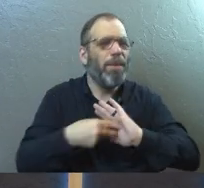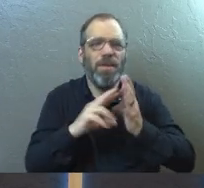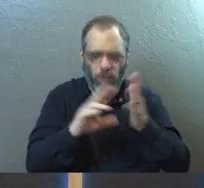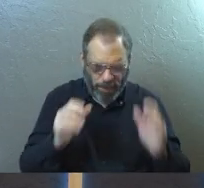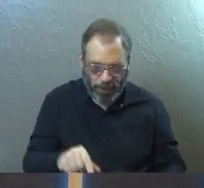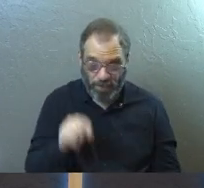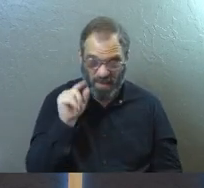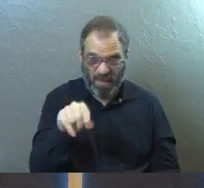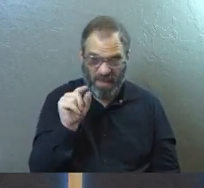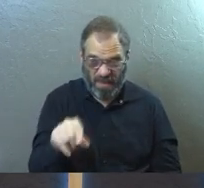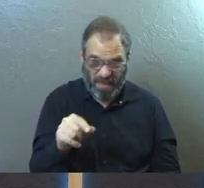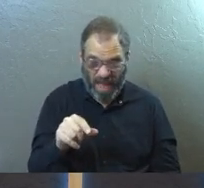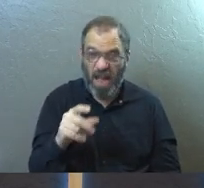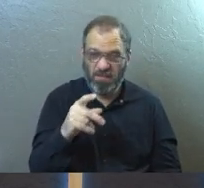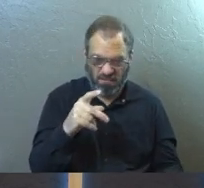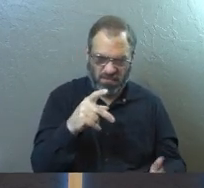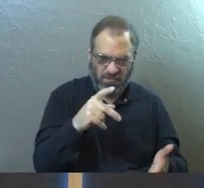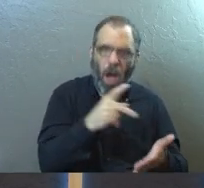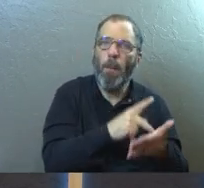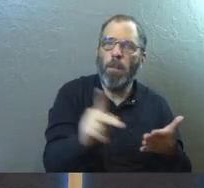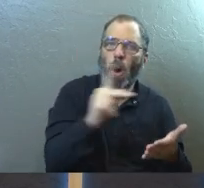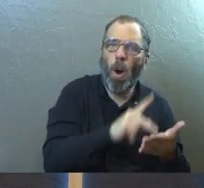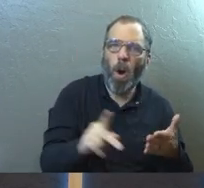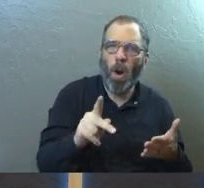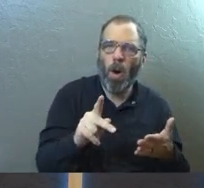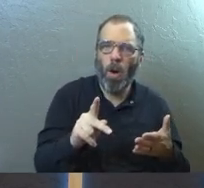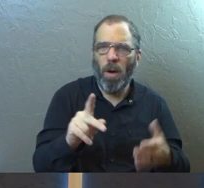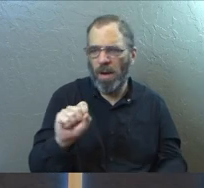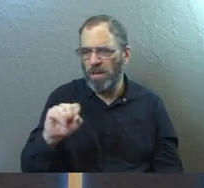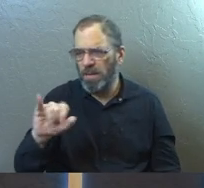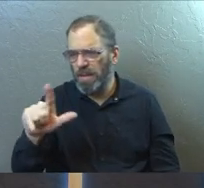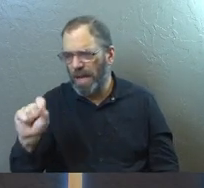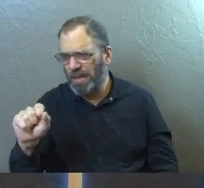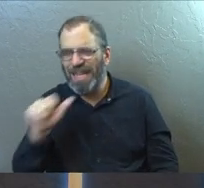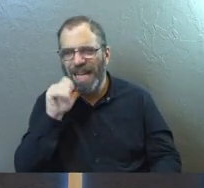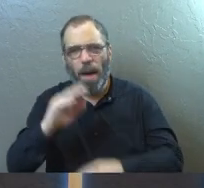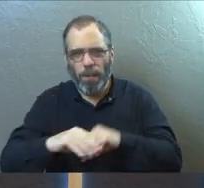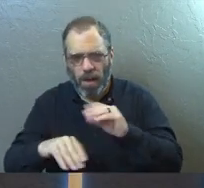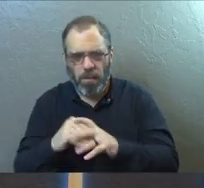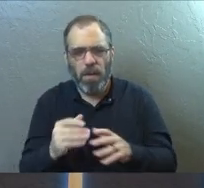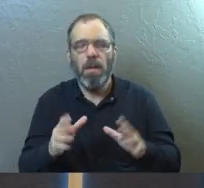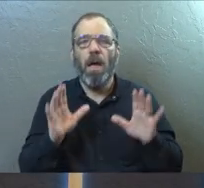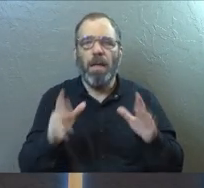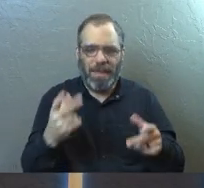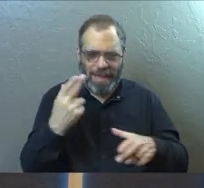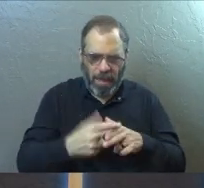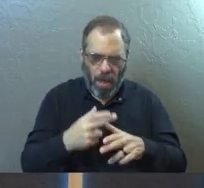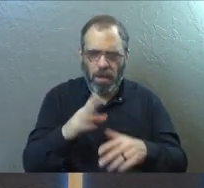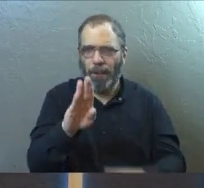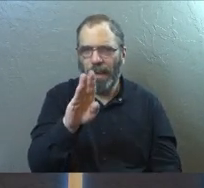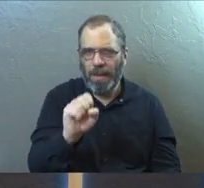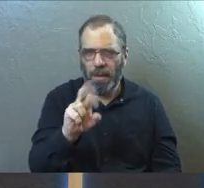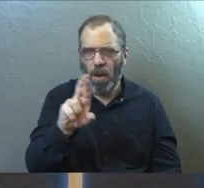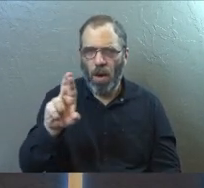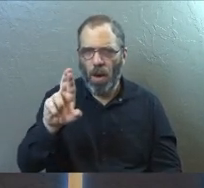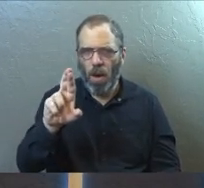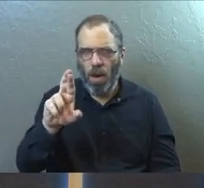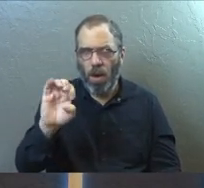that say? It says one of these places that Paul and Silas, it's not Barnabas, we'll talk about that later, actually stopped was a place called Berea.